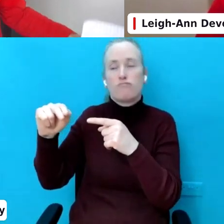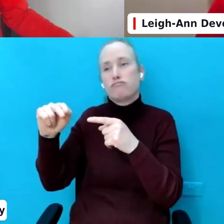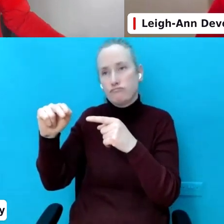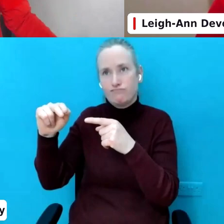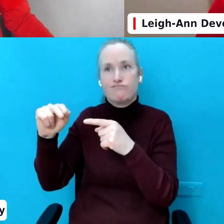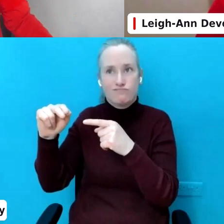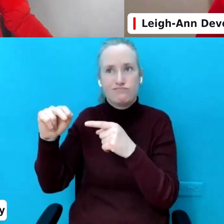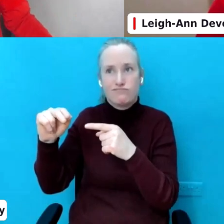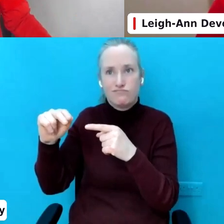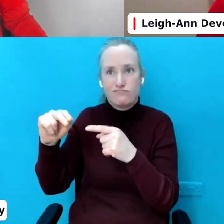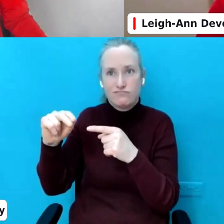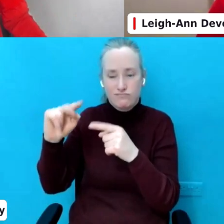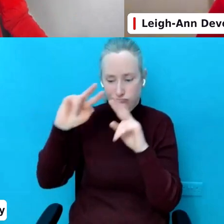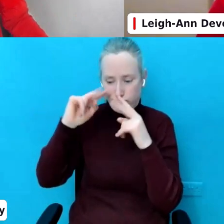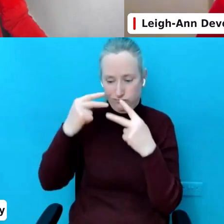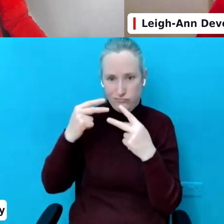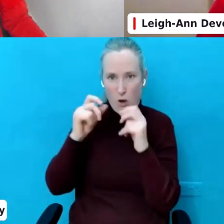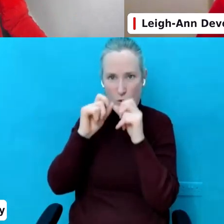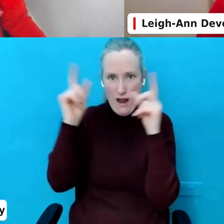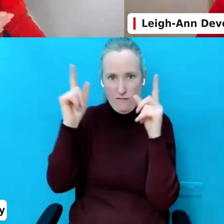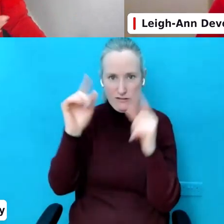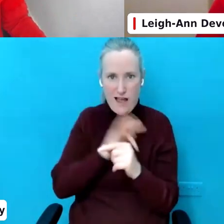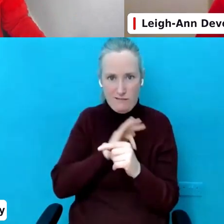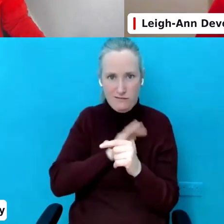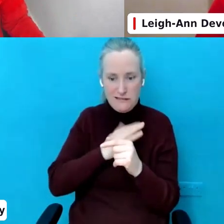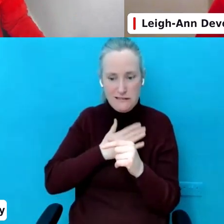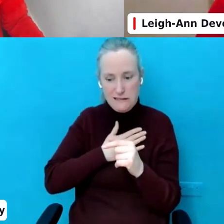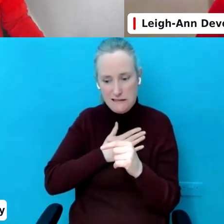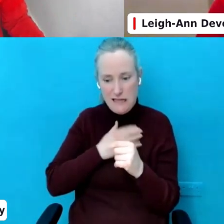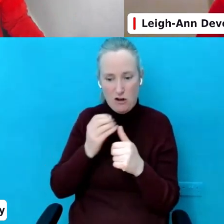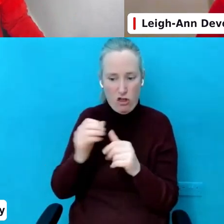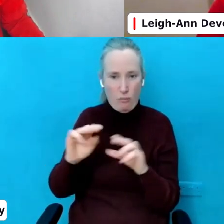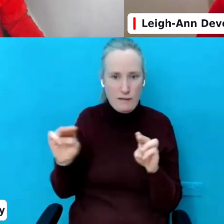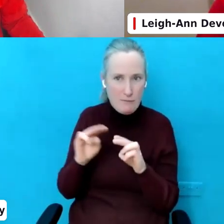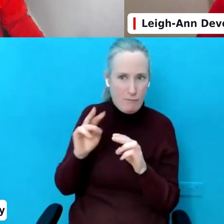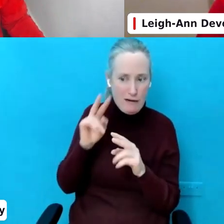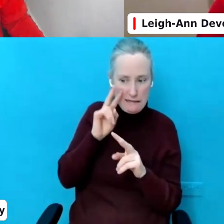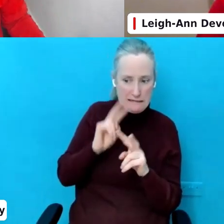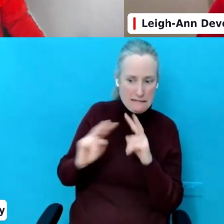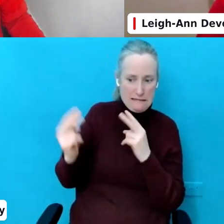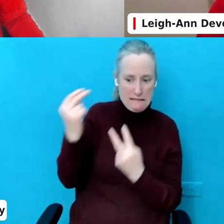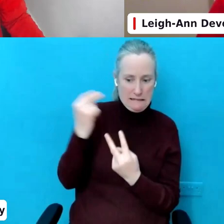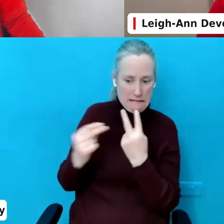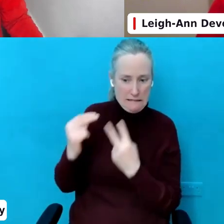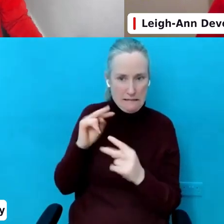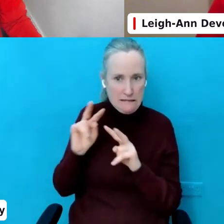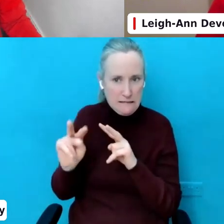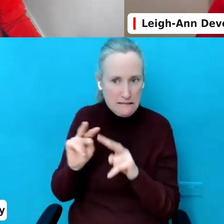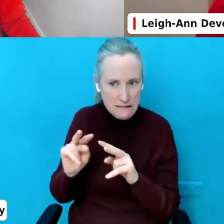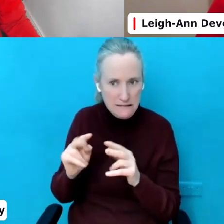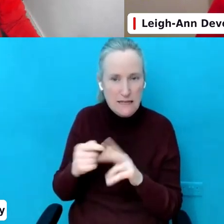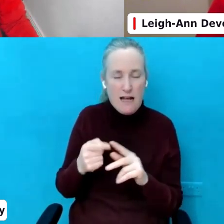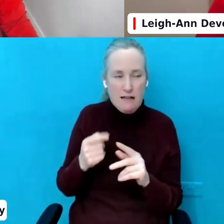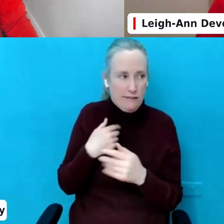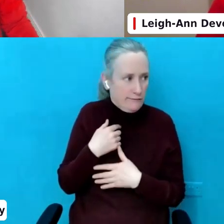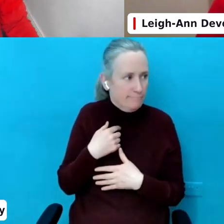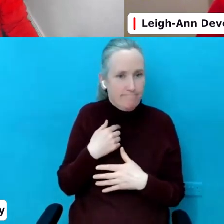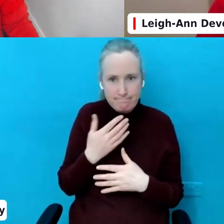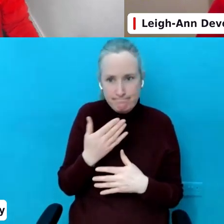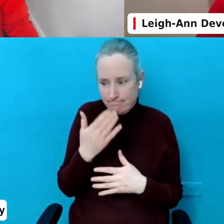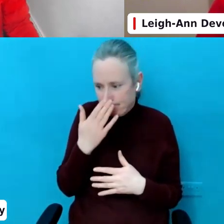of themselves, their own. They're aware of themselves and other people and how they're perceived. And they're very self-conscious